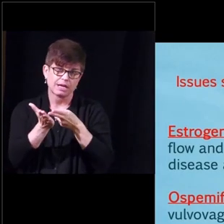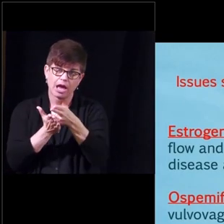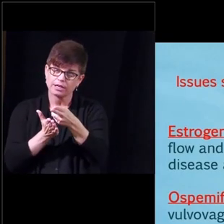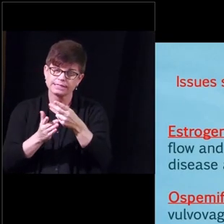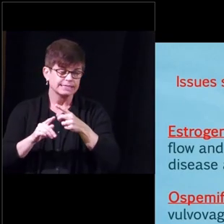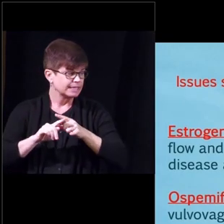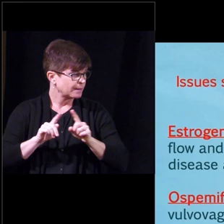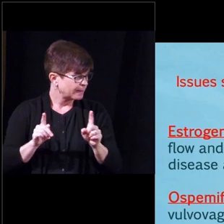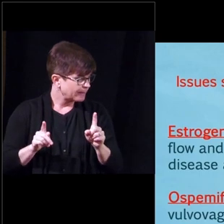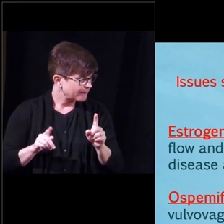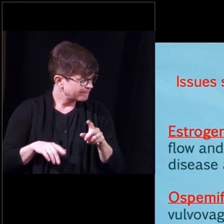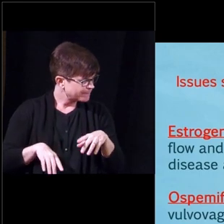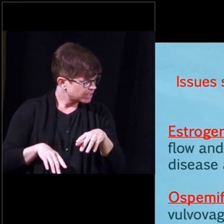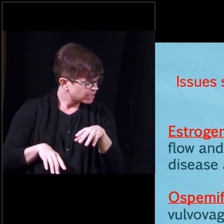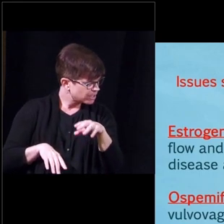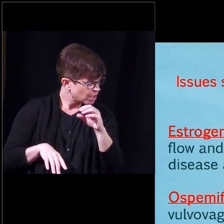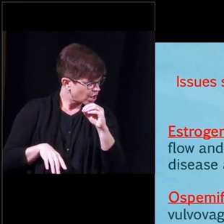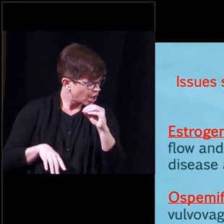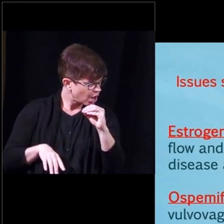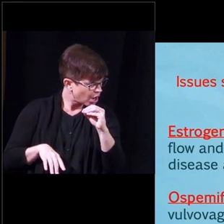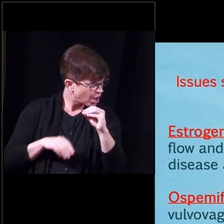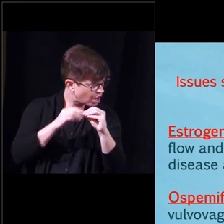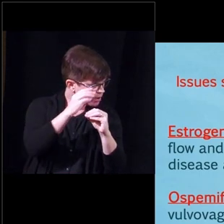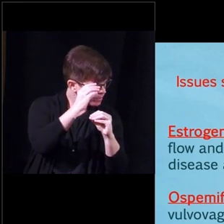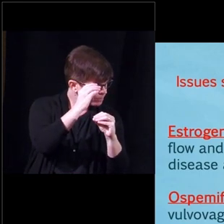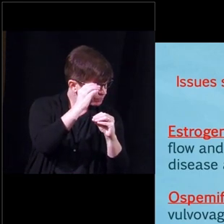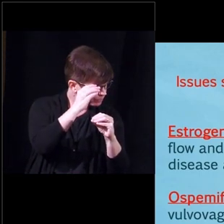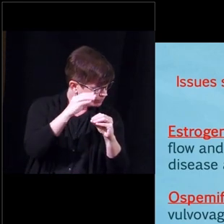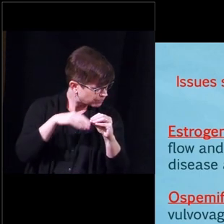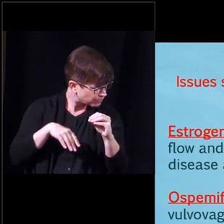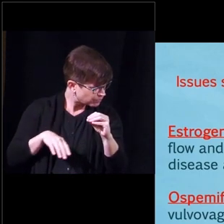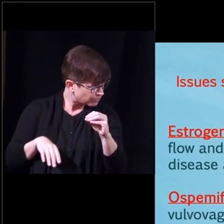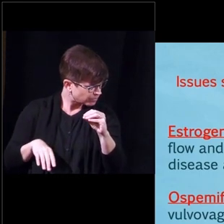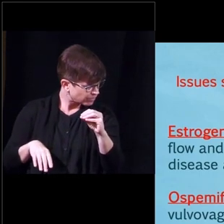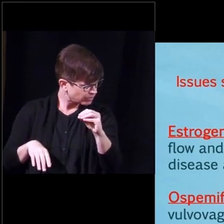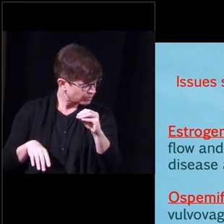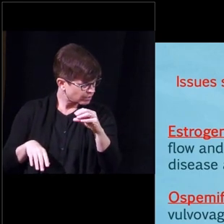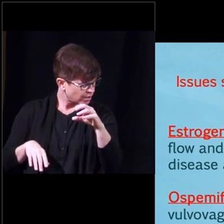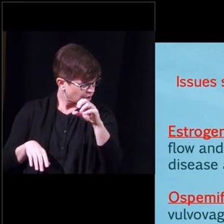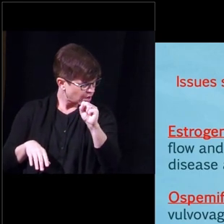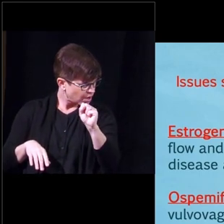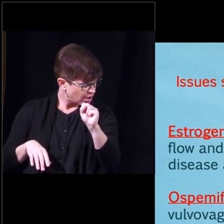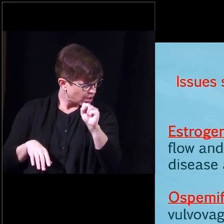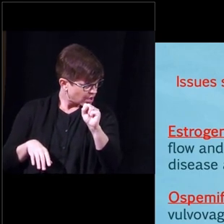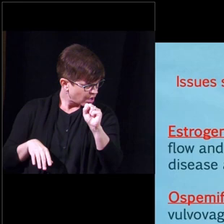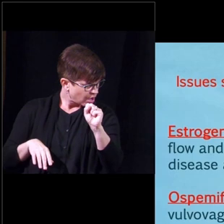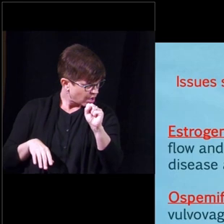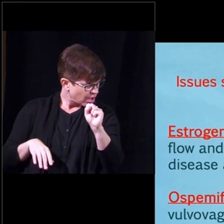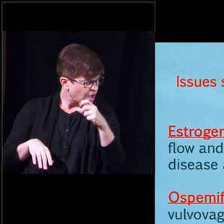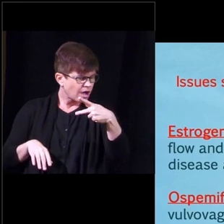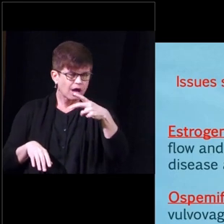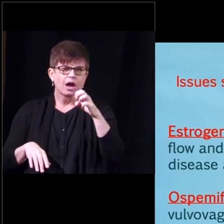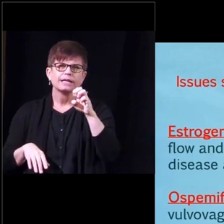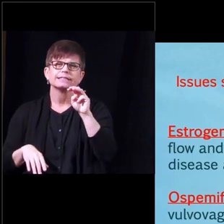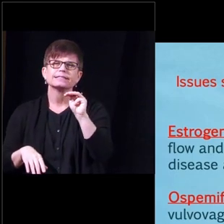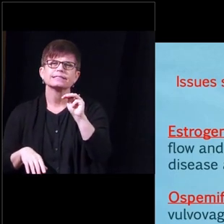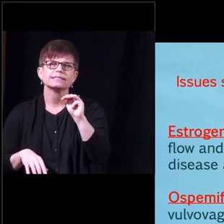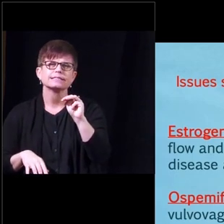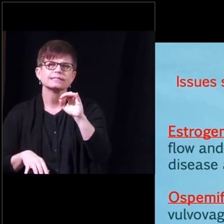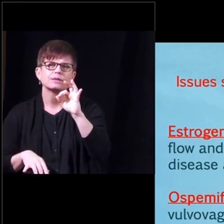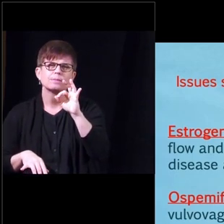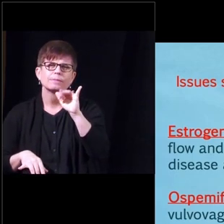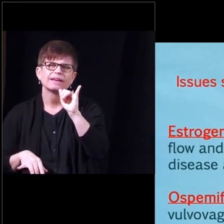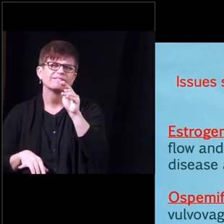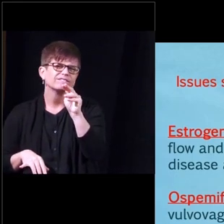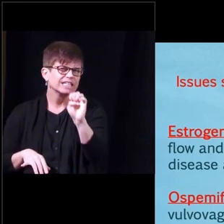there are there's osphena which is a non-hormonal treatment for patients that want to use something to help with